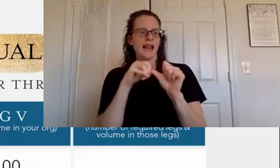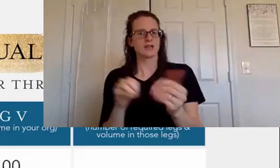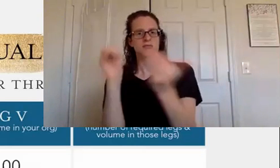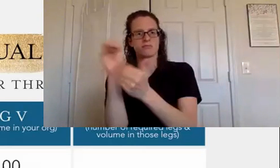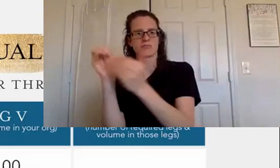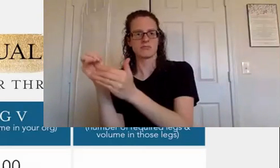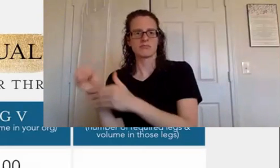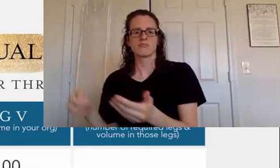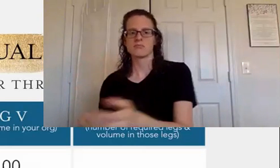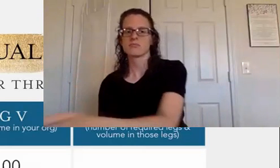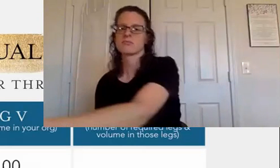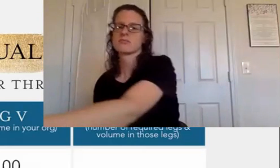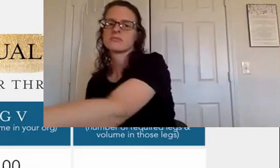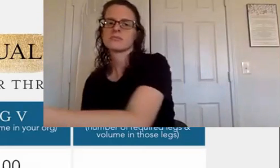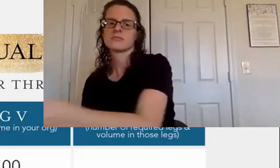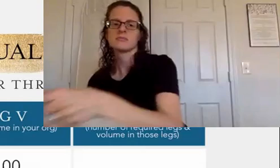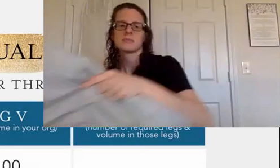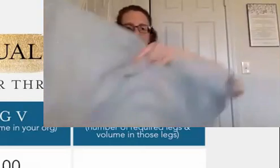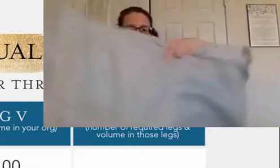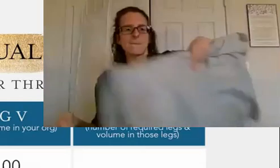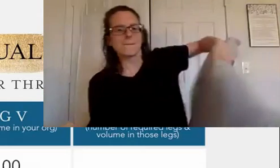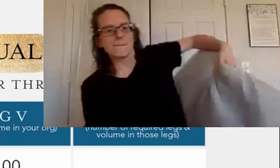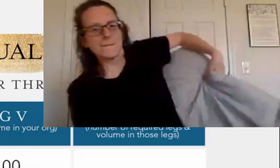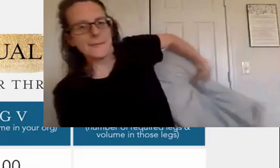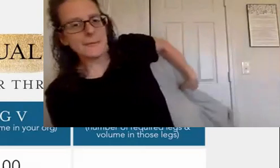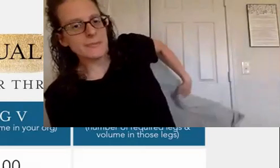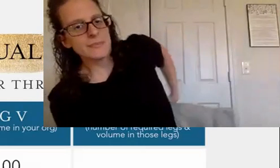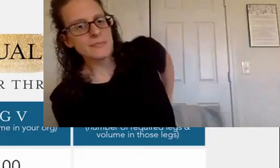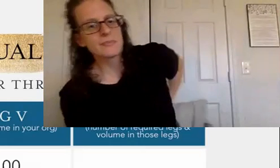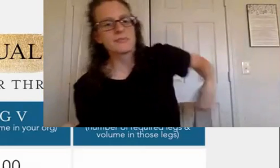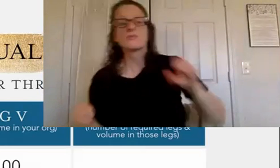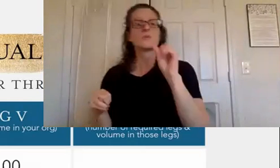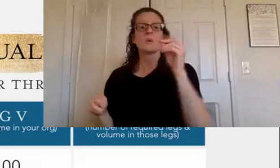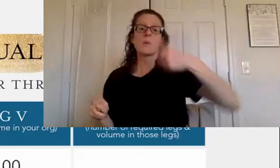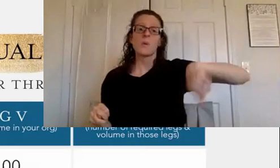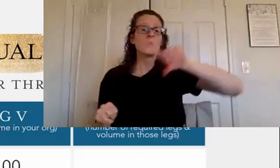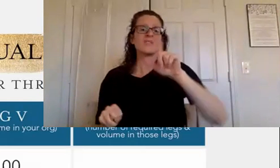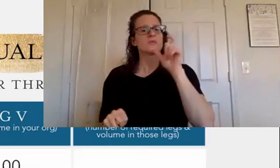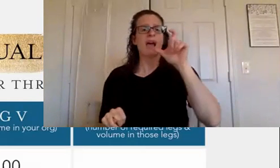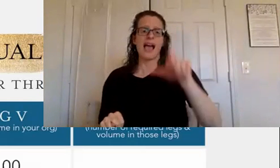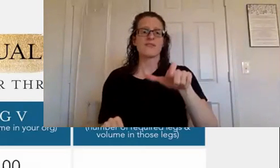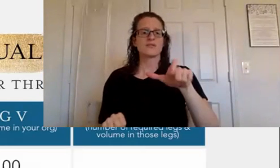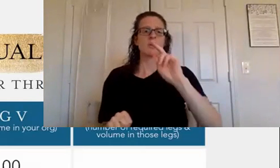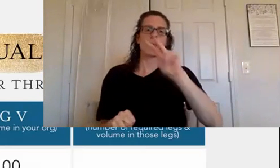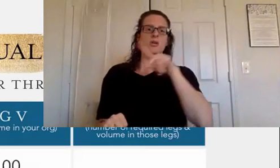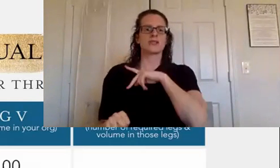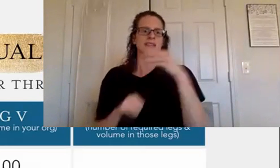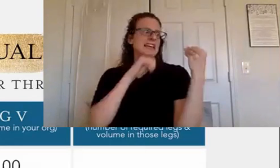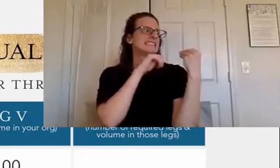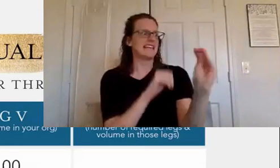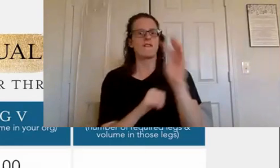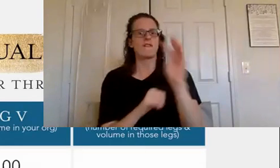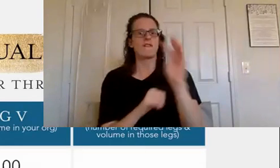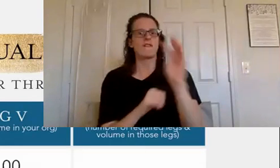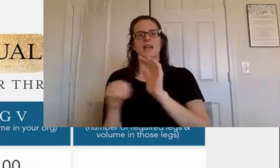those new people share with their friends and so on so you don't have to personally um you don't personally have to sell four thousand dollars